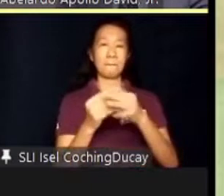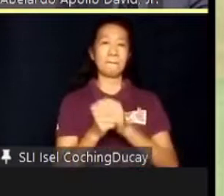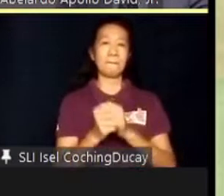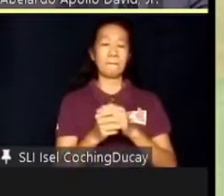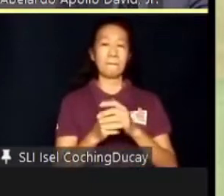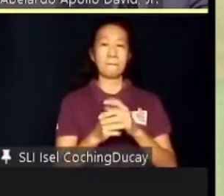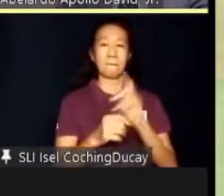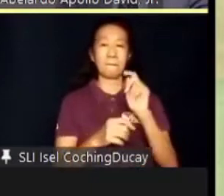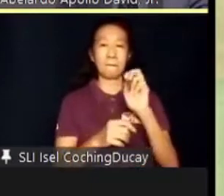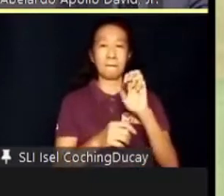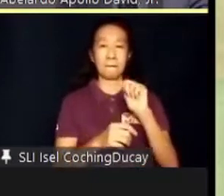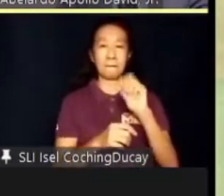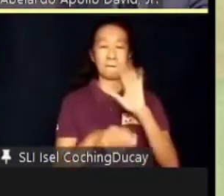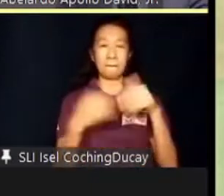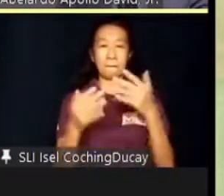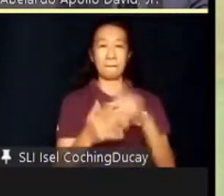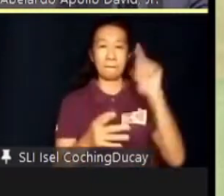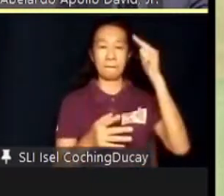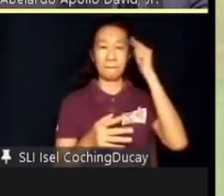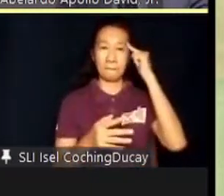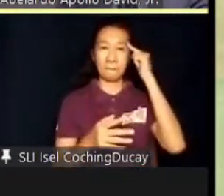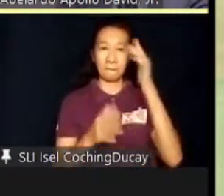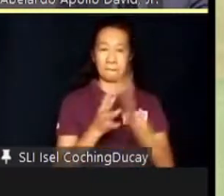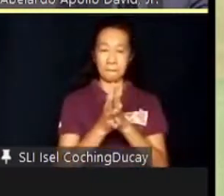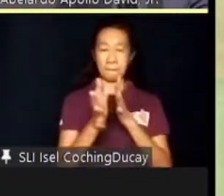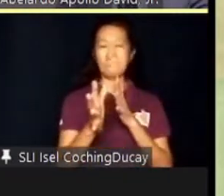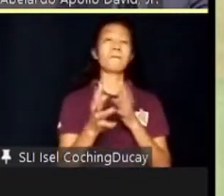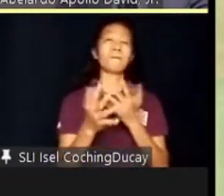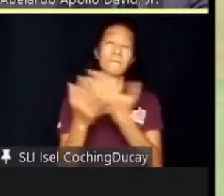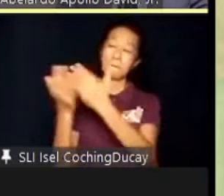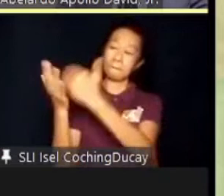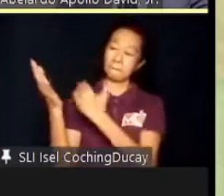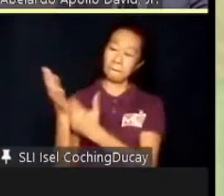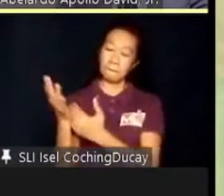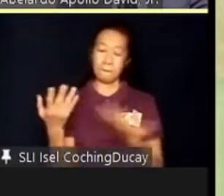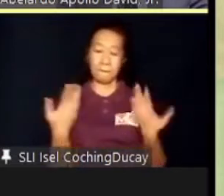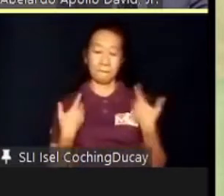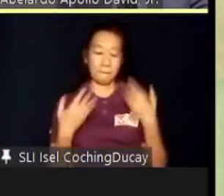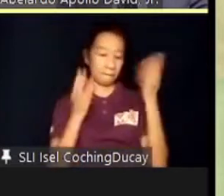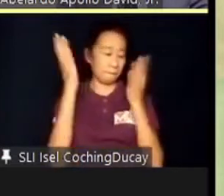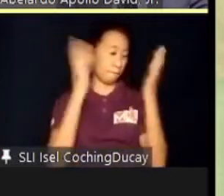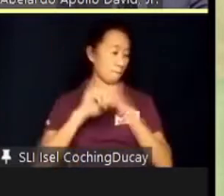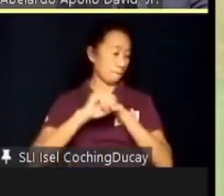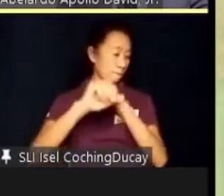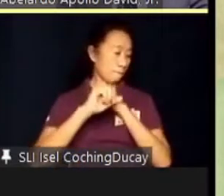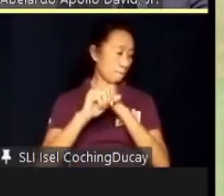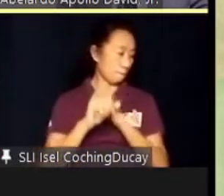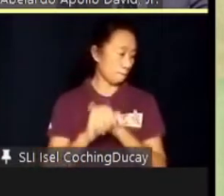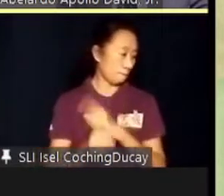stakeholders were asked to streamline their existing and new services to promote efficiency.